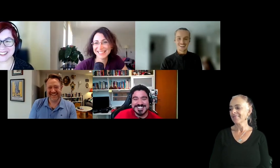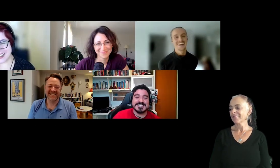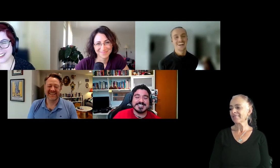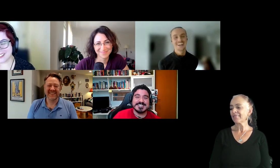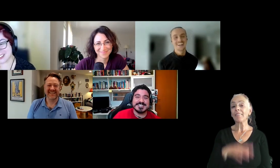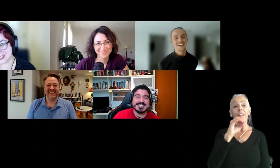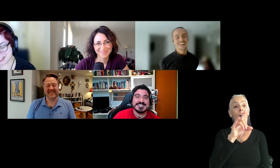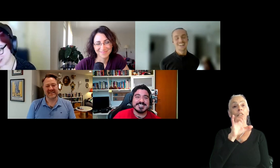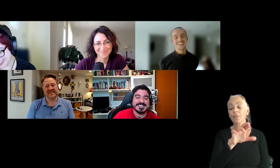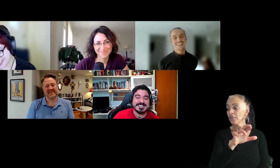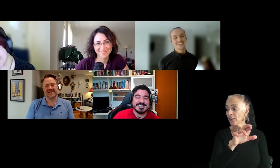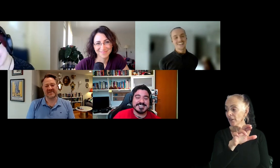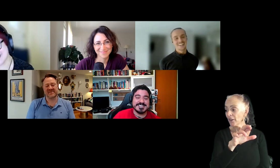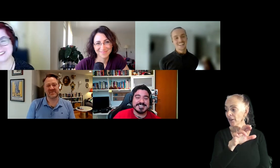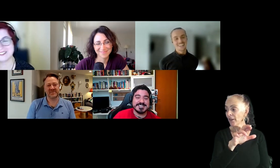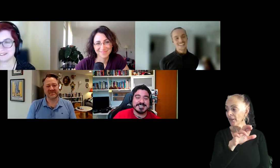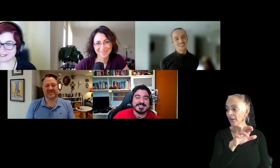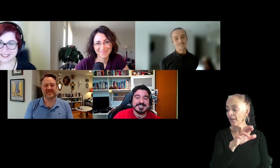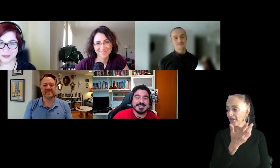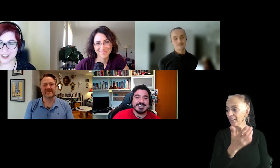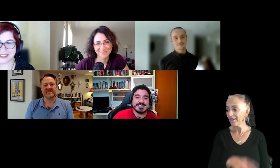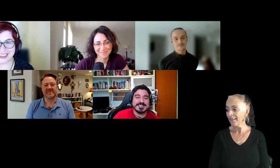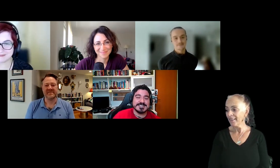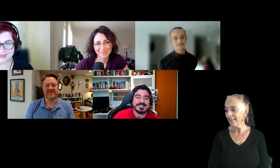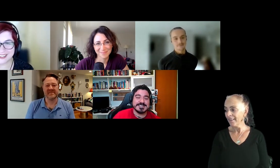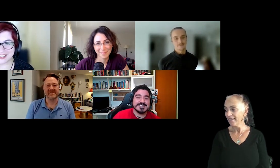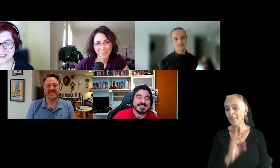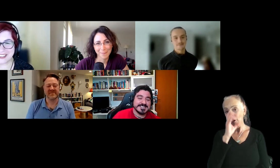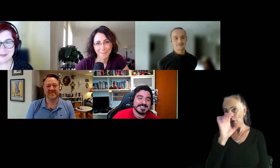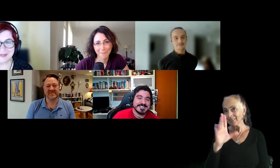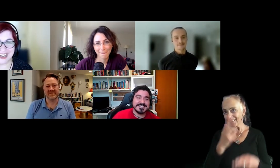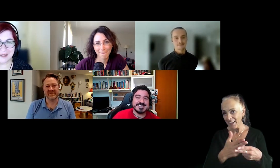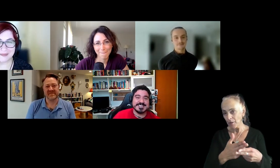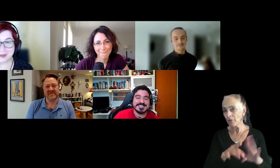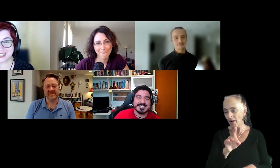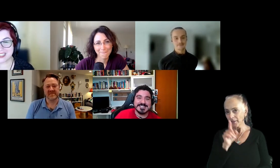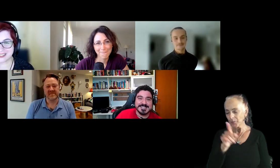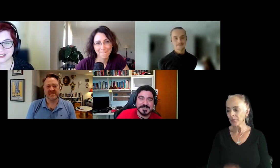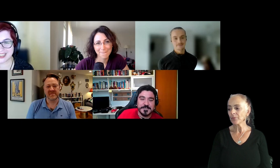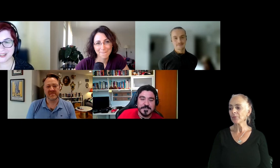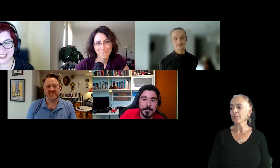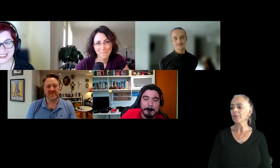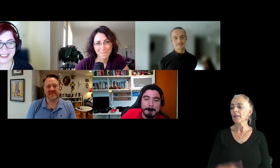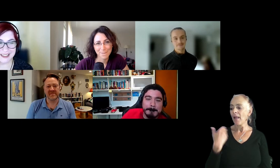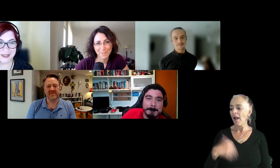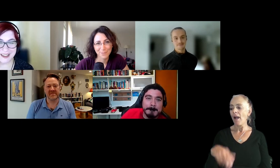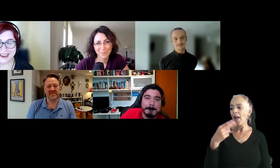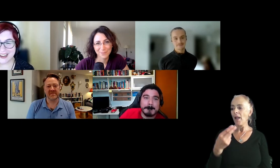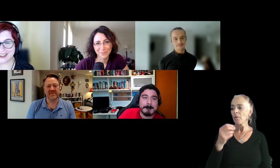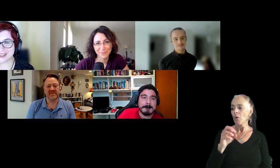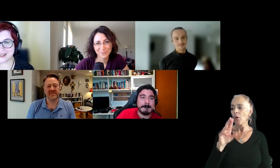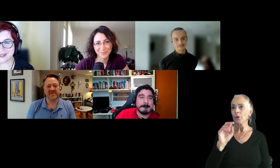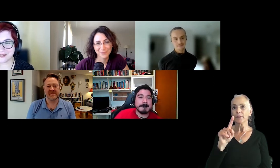Oliver, uh, you're on Twitter, you're on LinkedIn, so search for his name. You're to find him. I'm, I'm Urtenzi, underline Urtenzi on